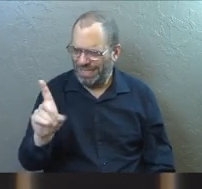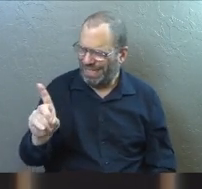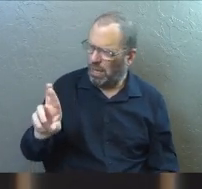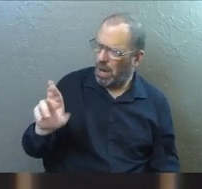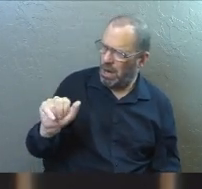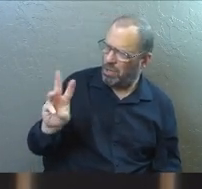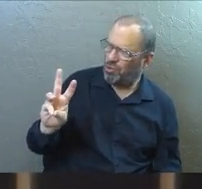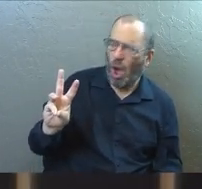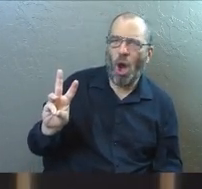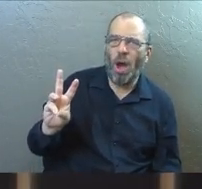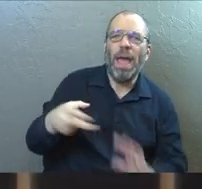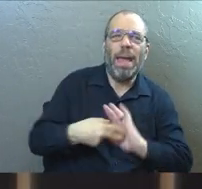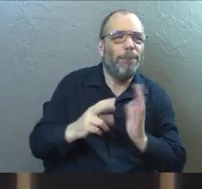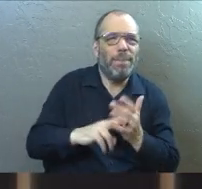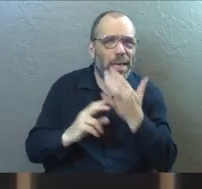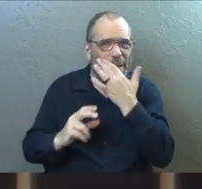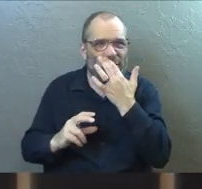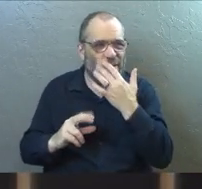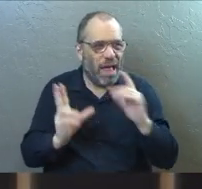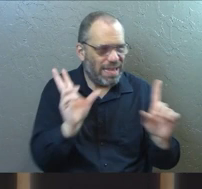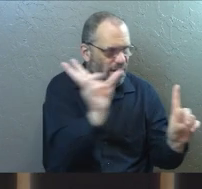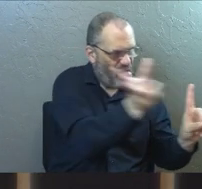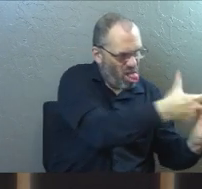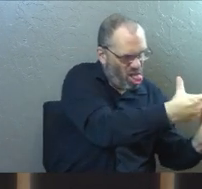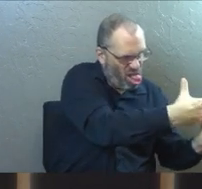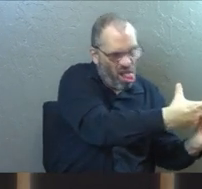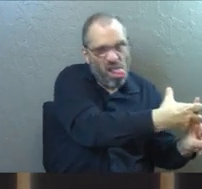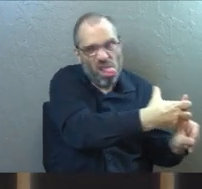draws. What it actually means is drags.